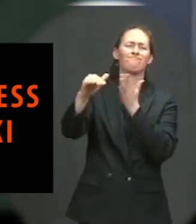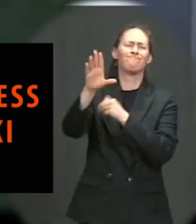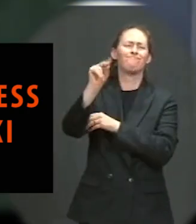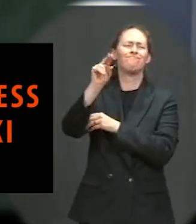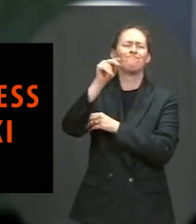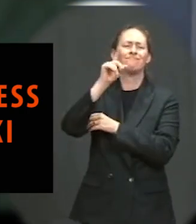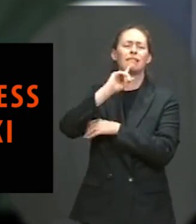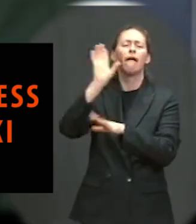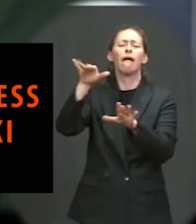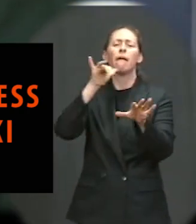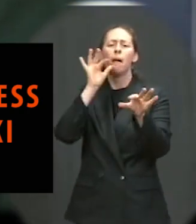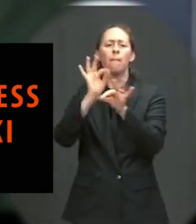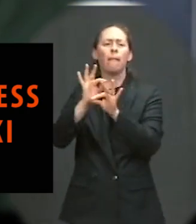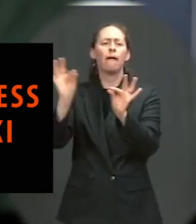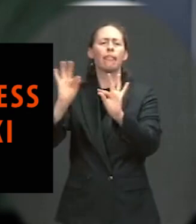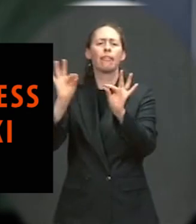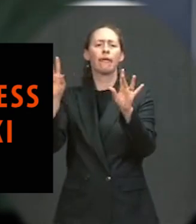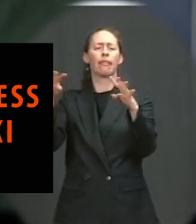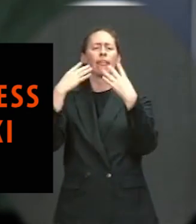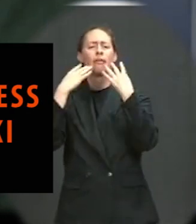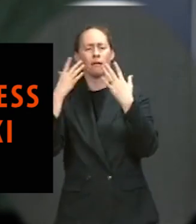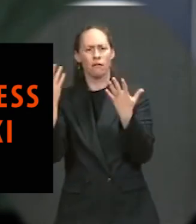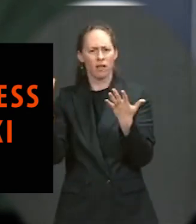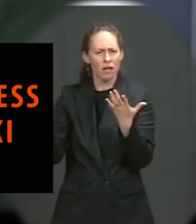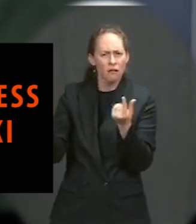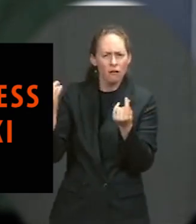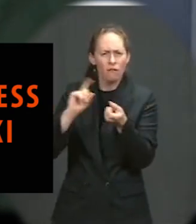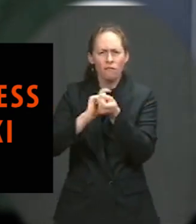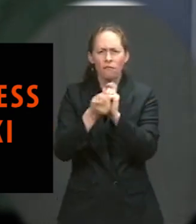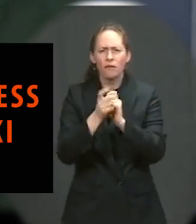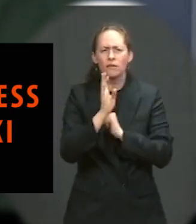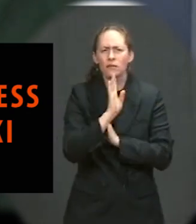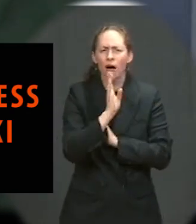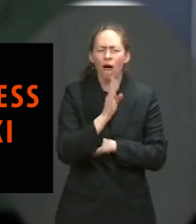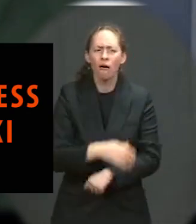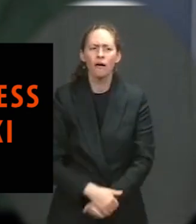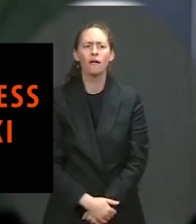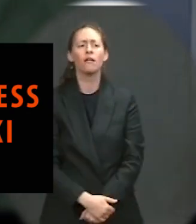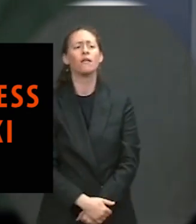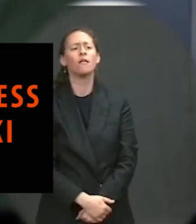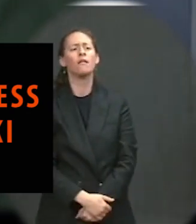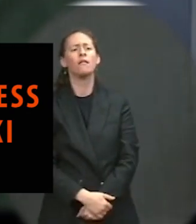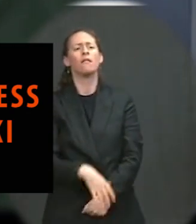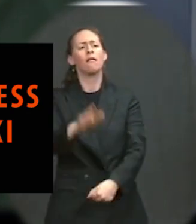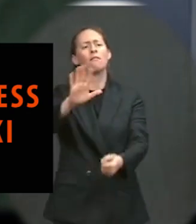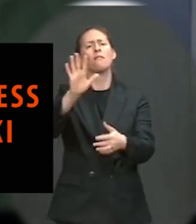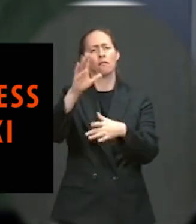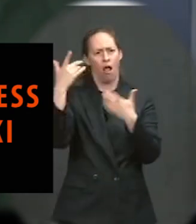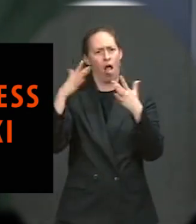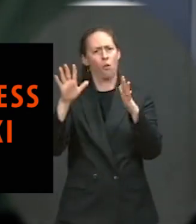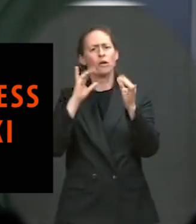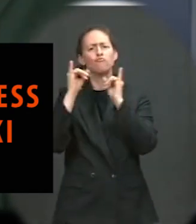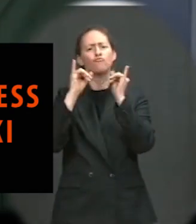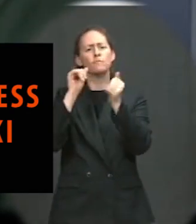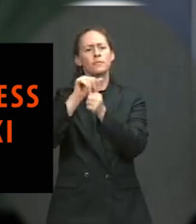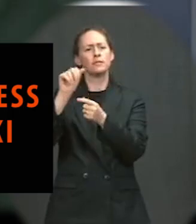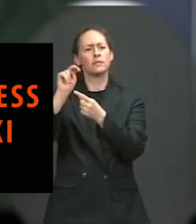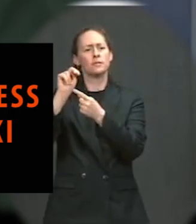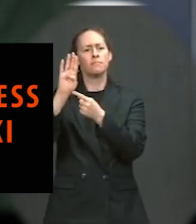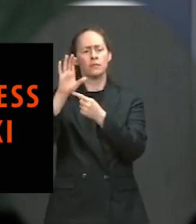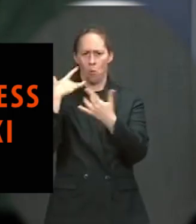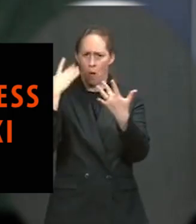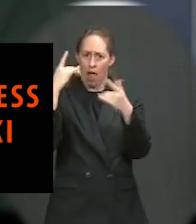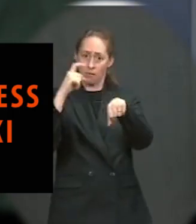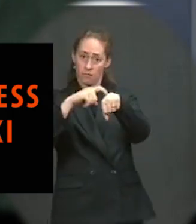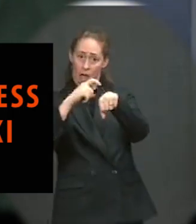She also said in an interview with NBC that she would be open to going to the border if it was an appropriate time. She said that after she said that,